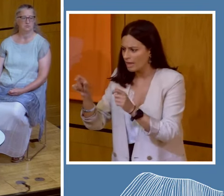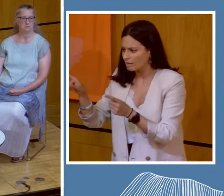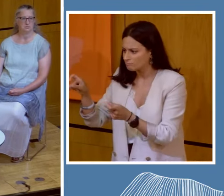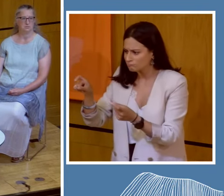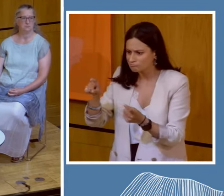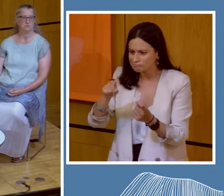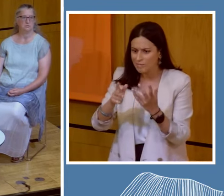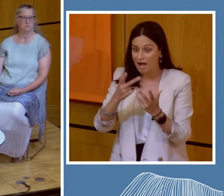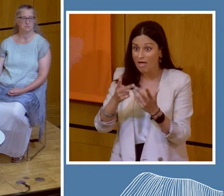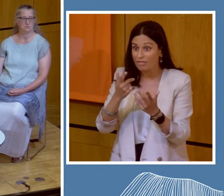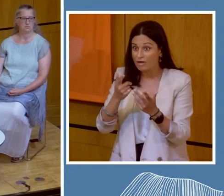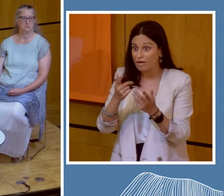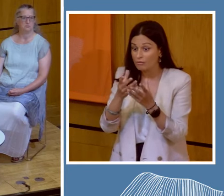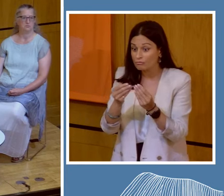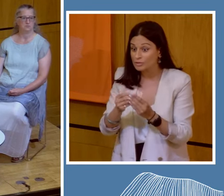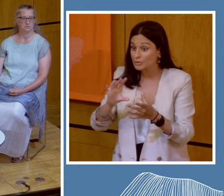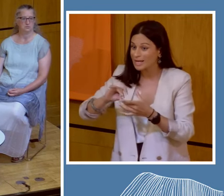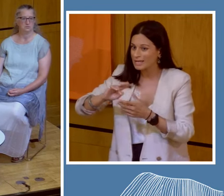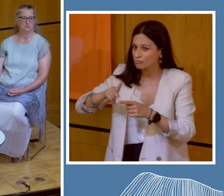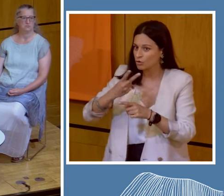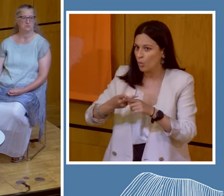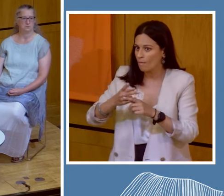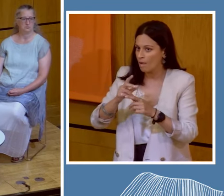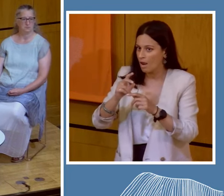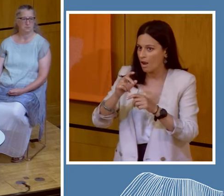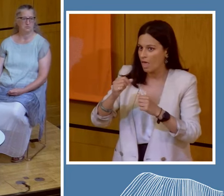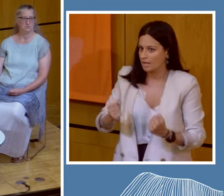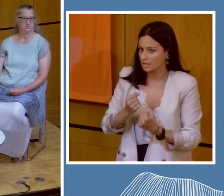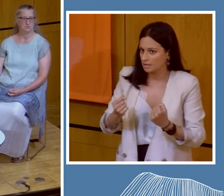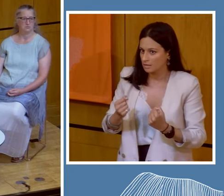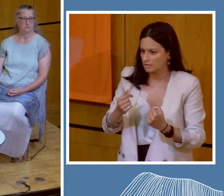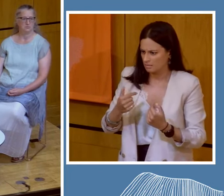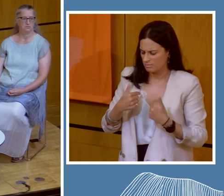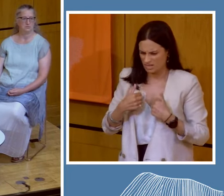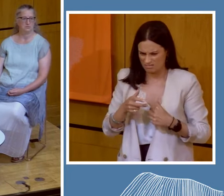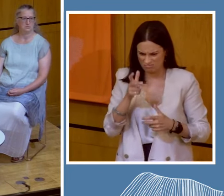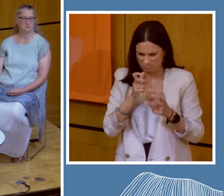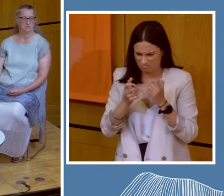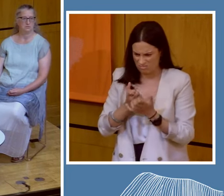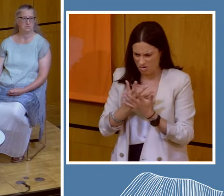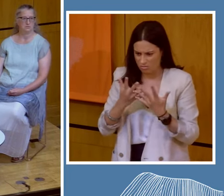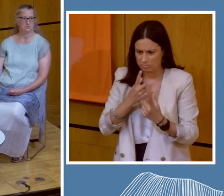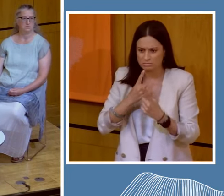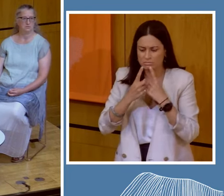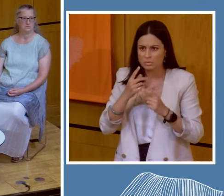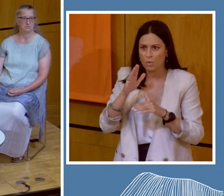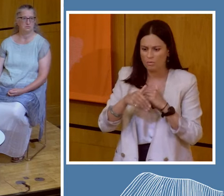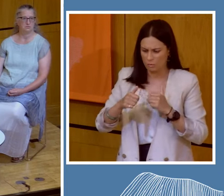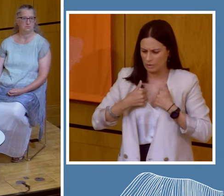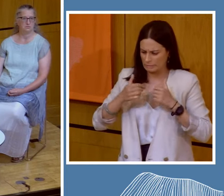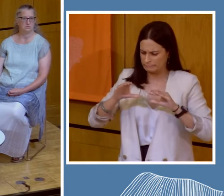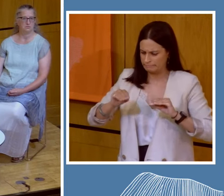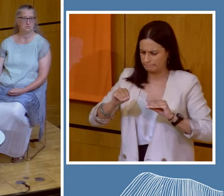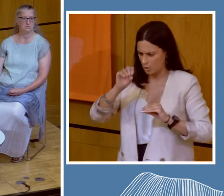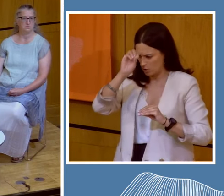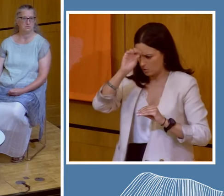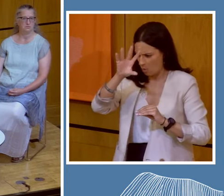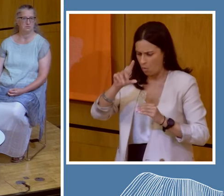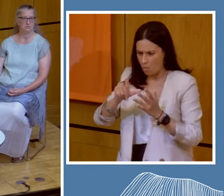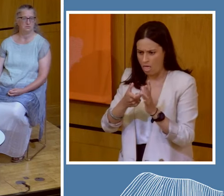required for renewables. So, I'm hearing a lot about, we've got to stop the coal,